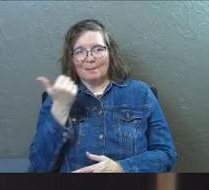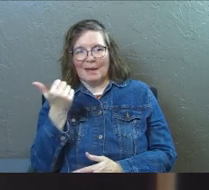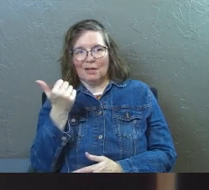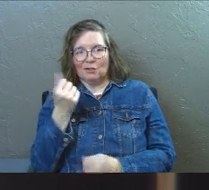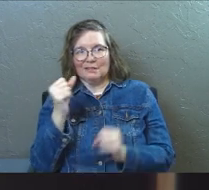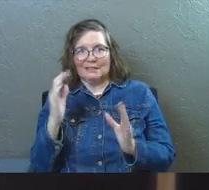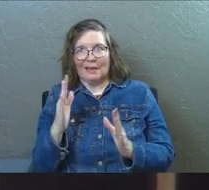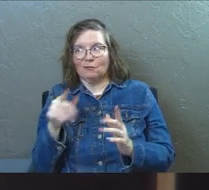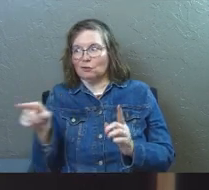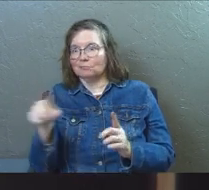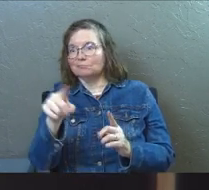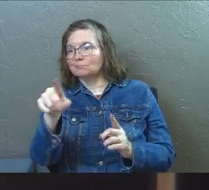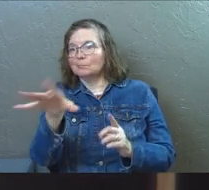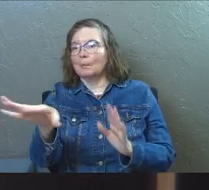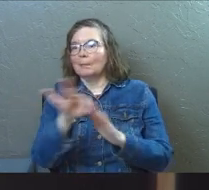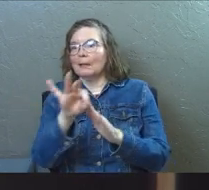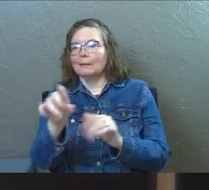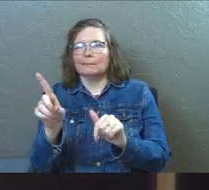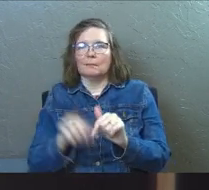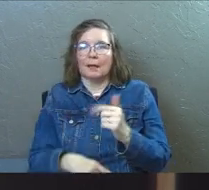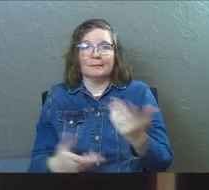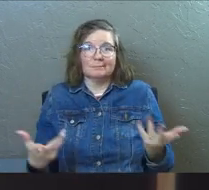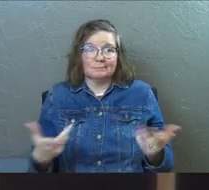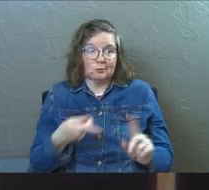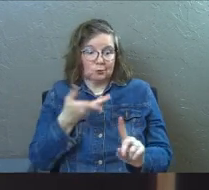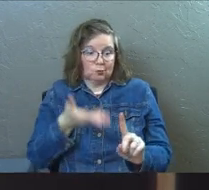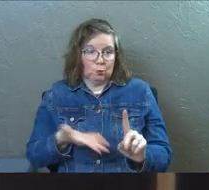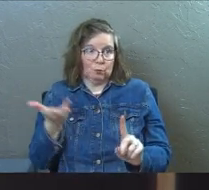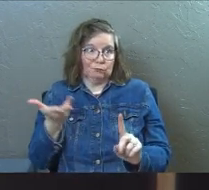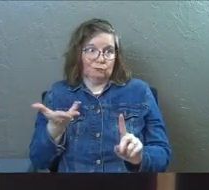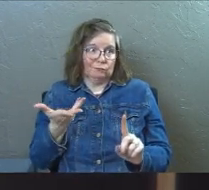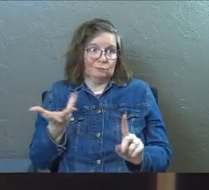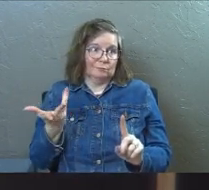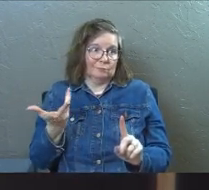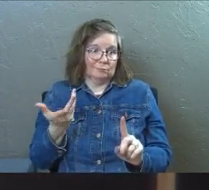better Messiah waiting in the wings, Jesus. You're all I got.